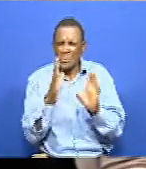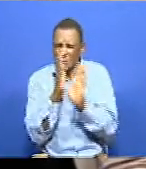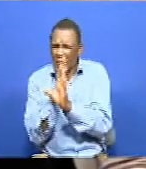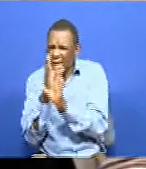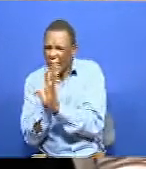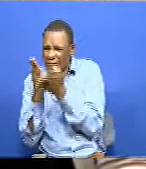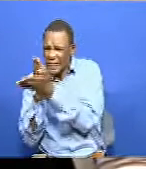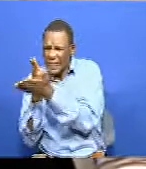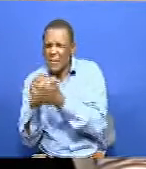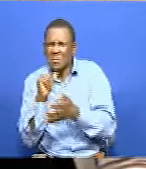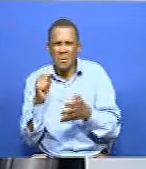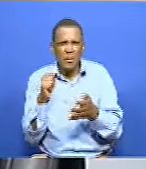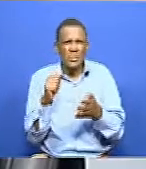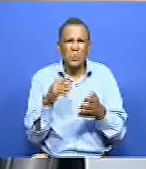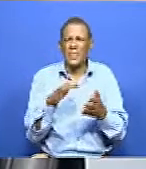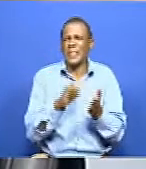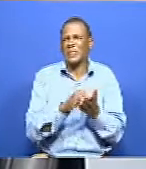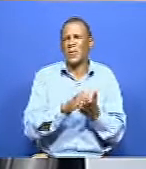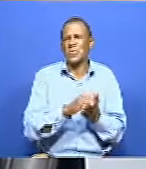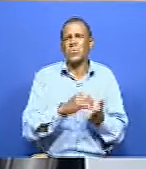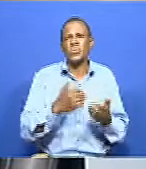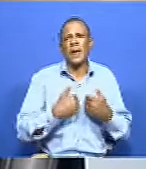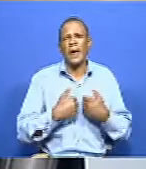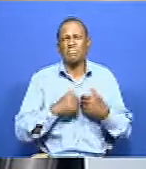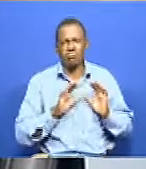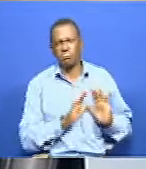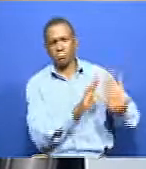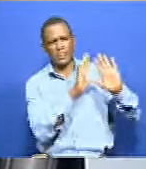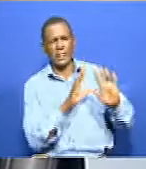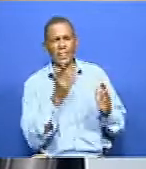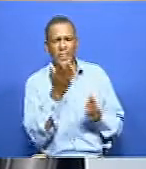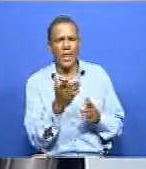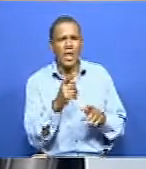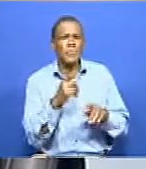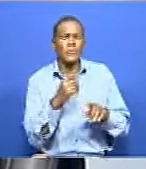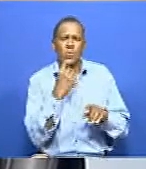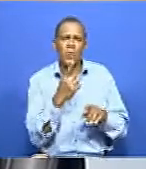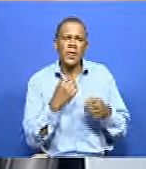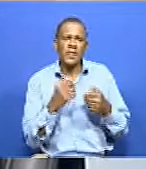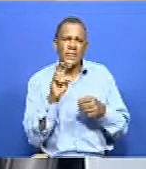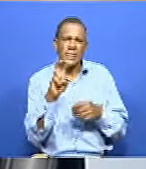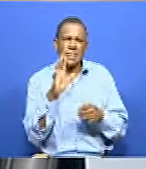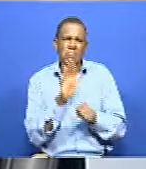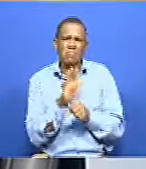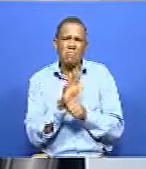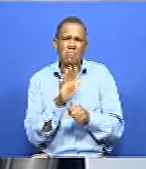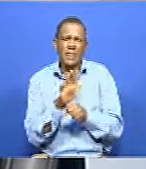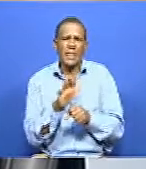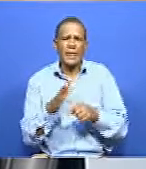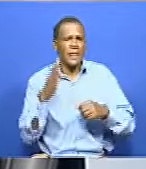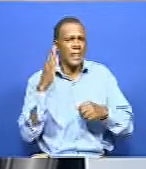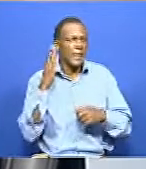that really used to stigmatize. So we have the generation of deaf persons who have really gone through a very challenging time